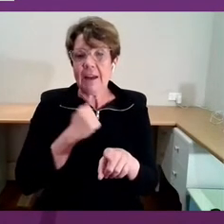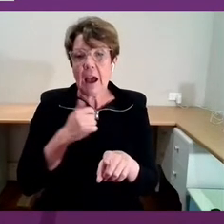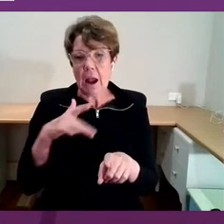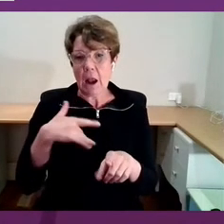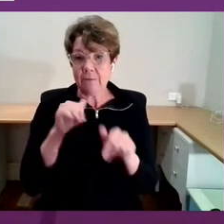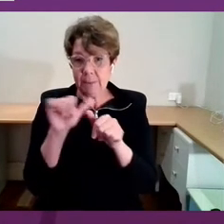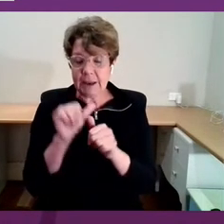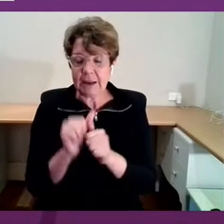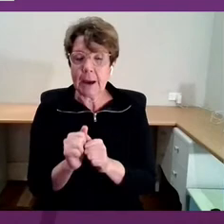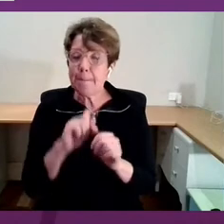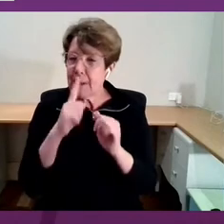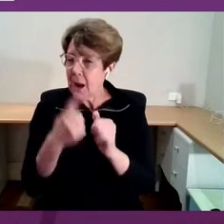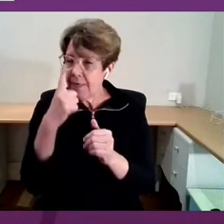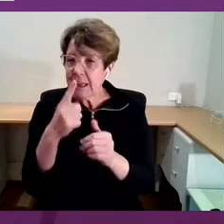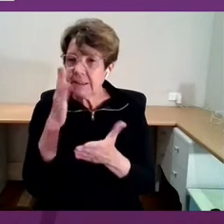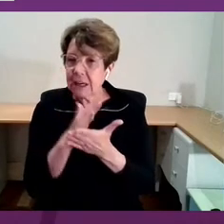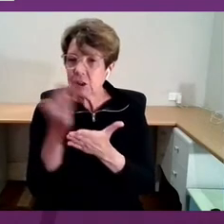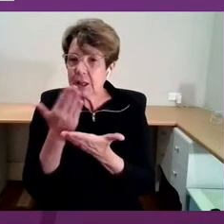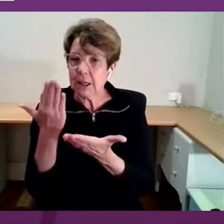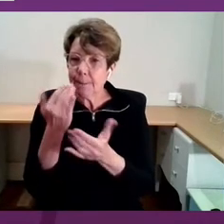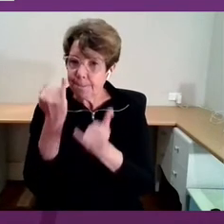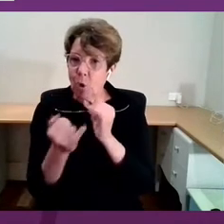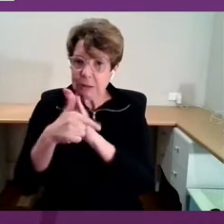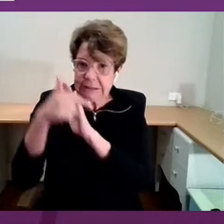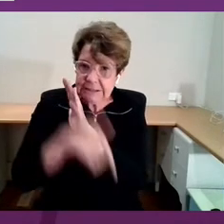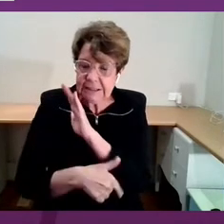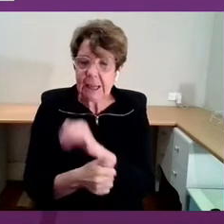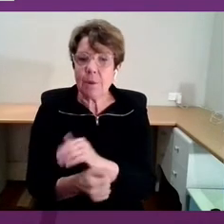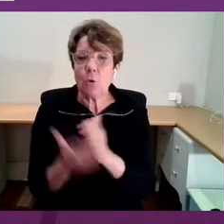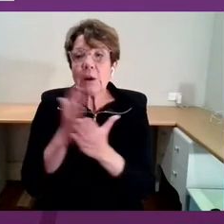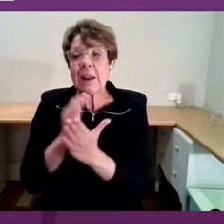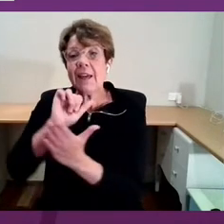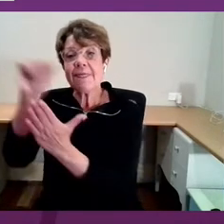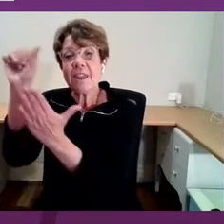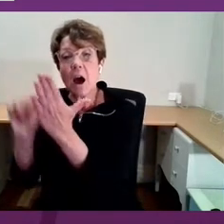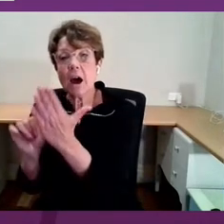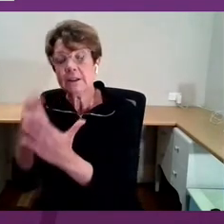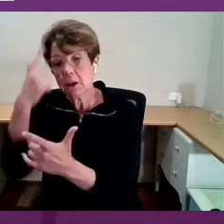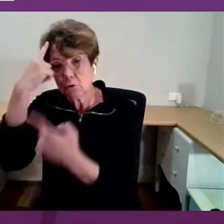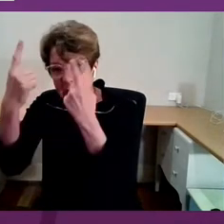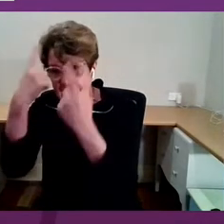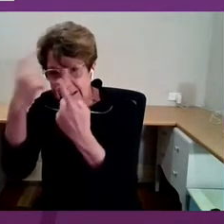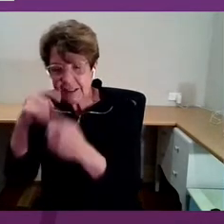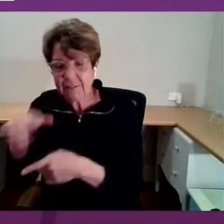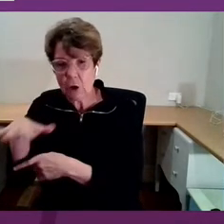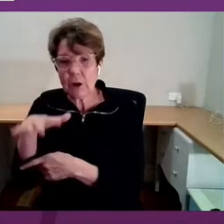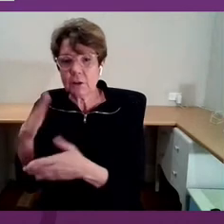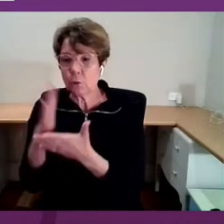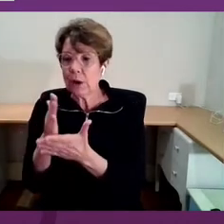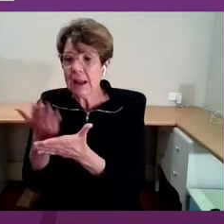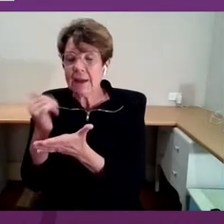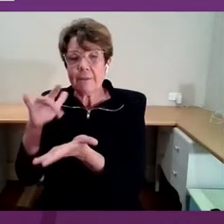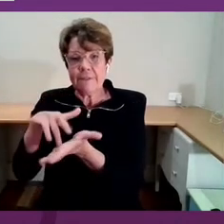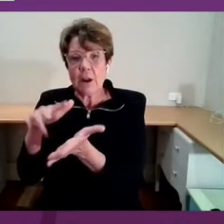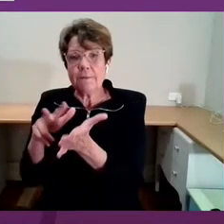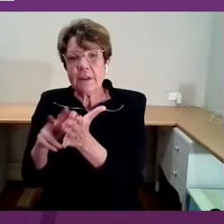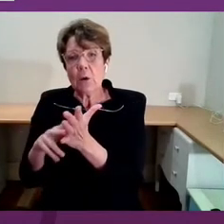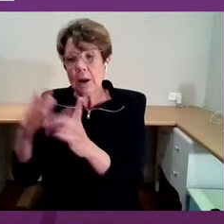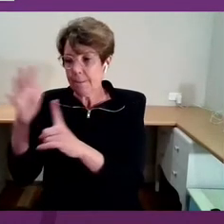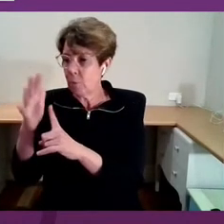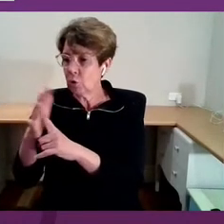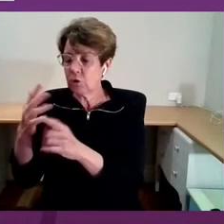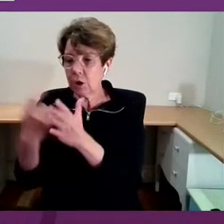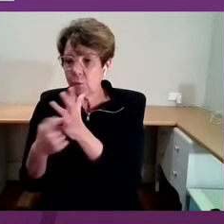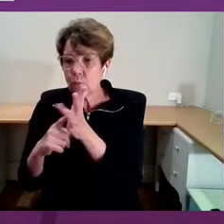than that. I think the art and creative fields have a central role in helping to heal and feed our very souls. You